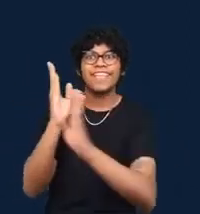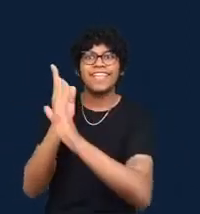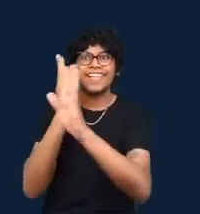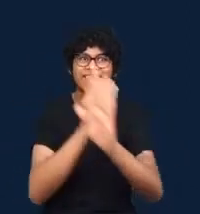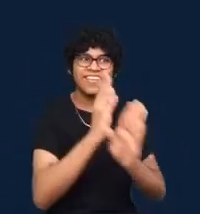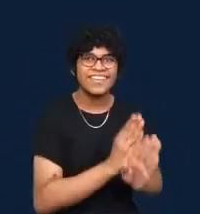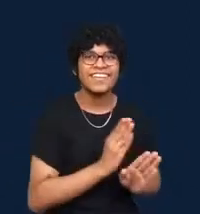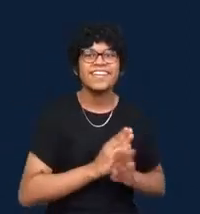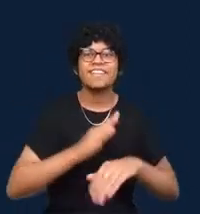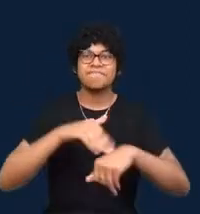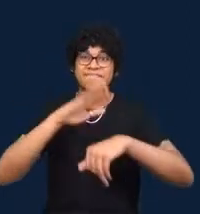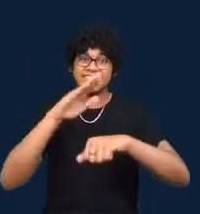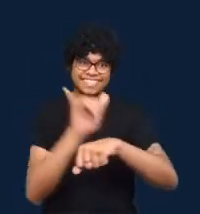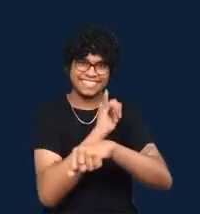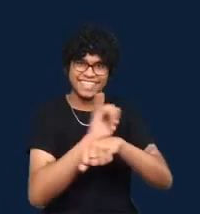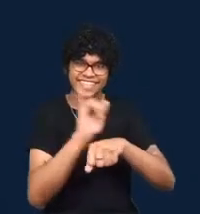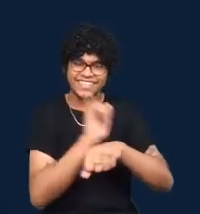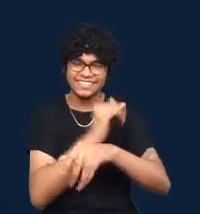because they are very important.